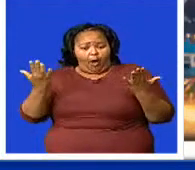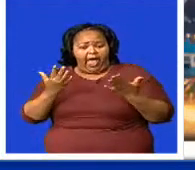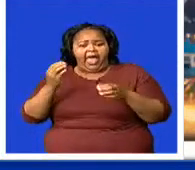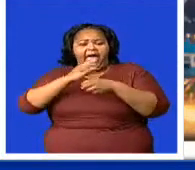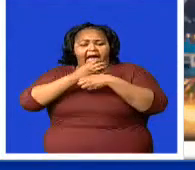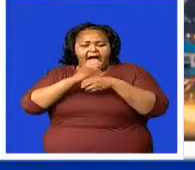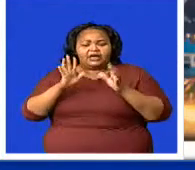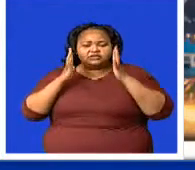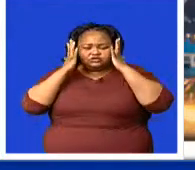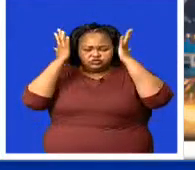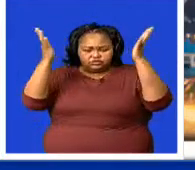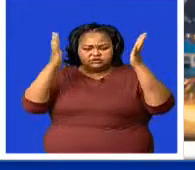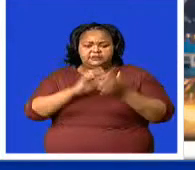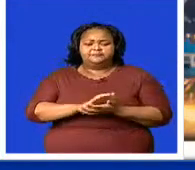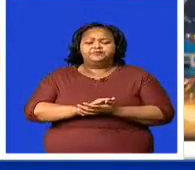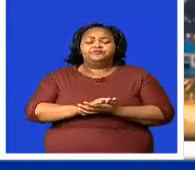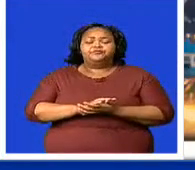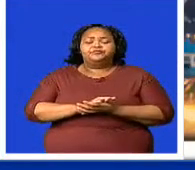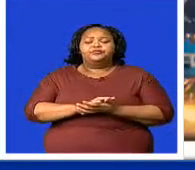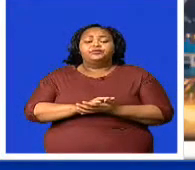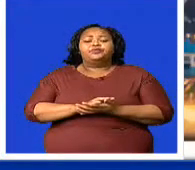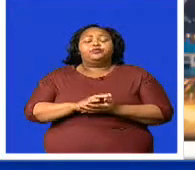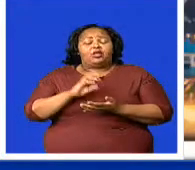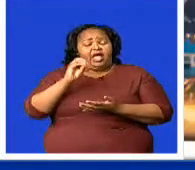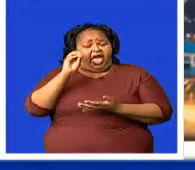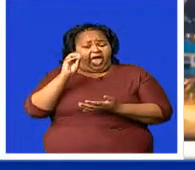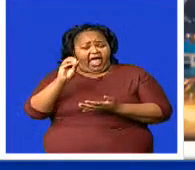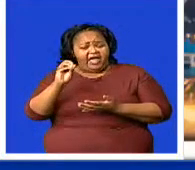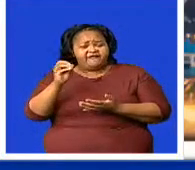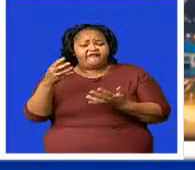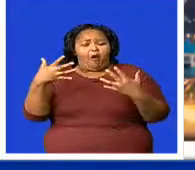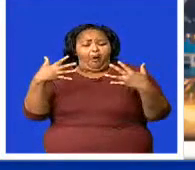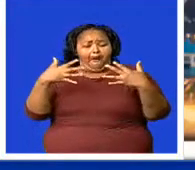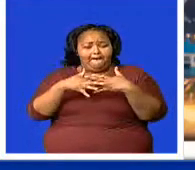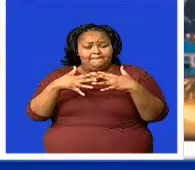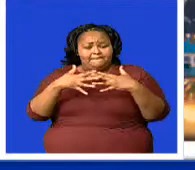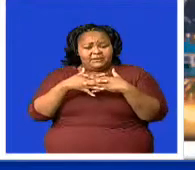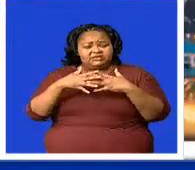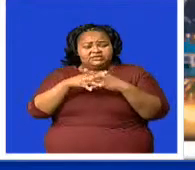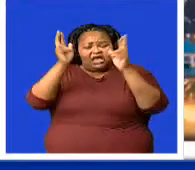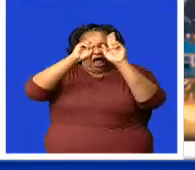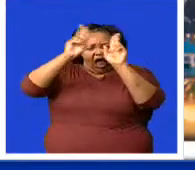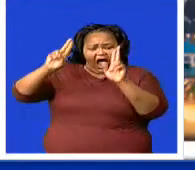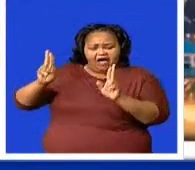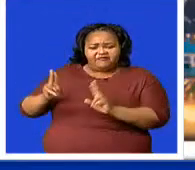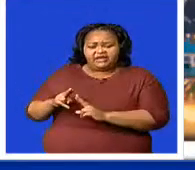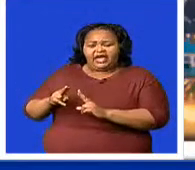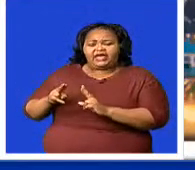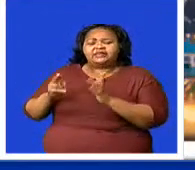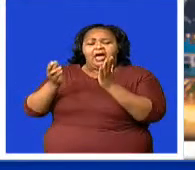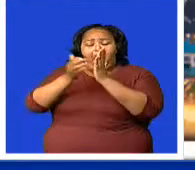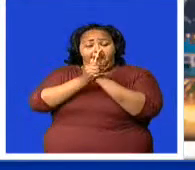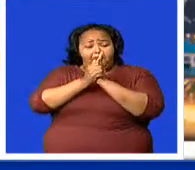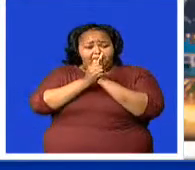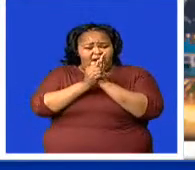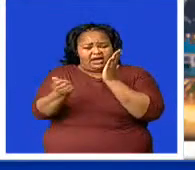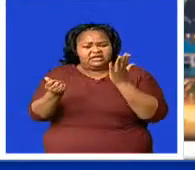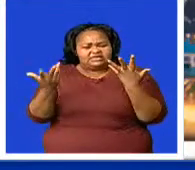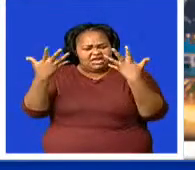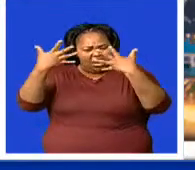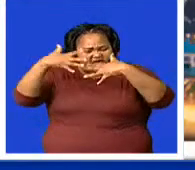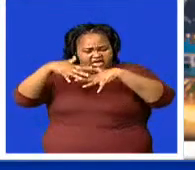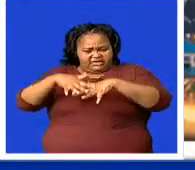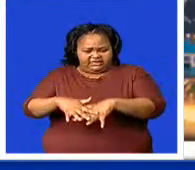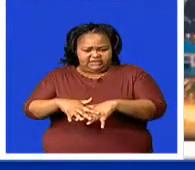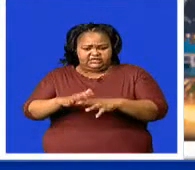magazine virtual meeting where he will be a guest speaker. The meeting is themed, Rethinking